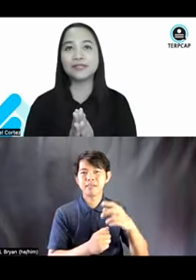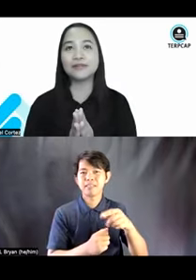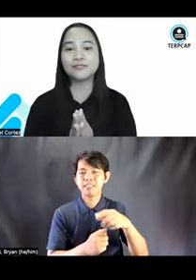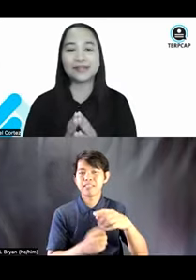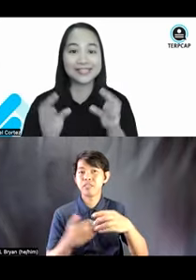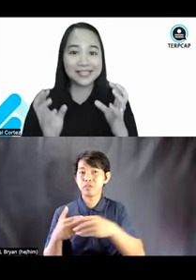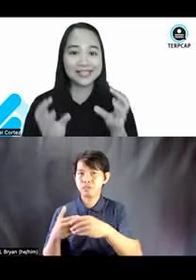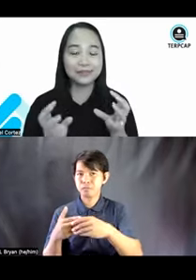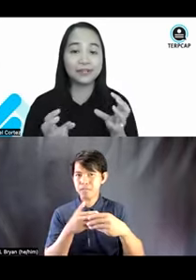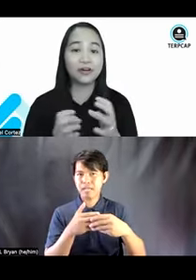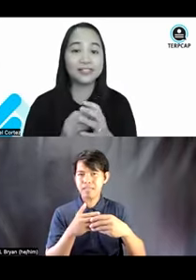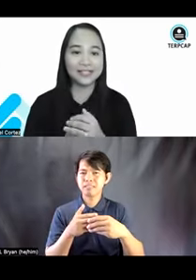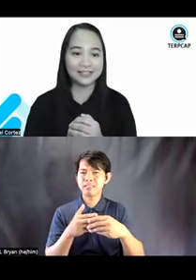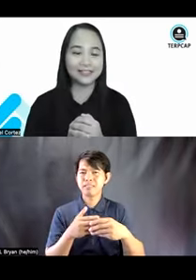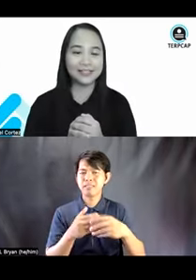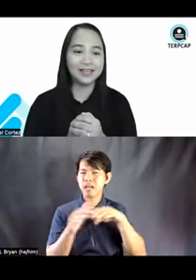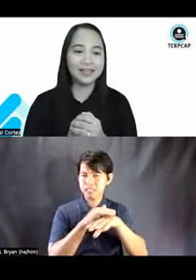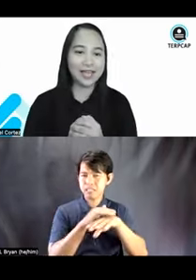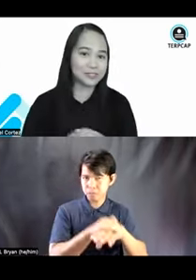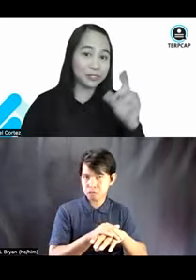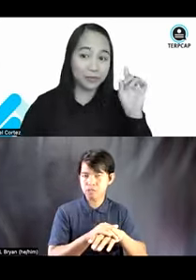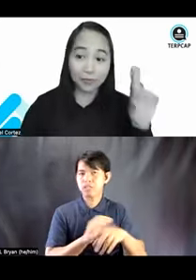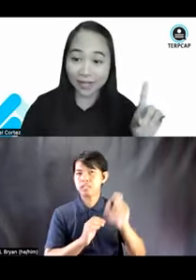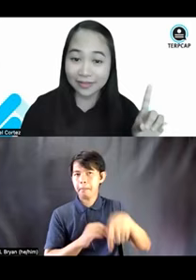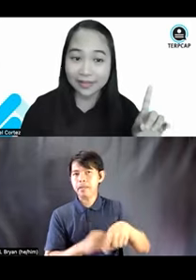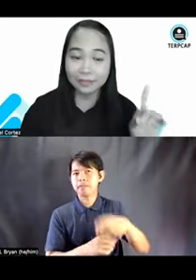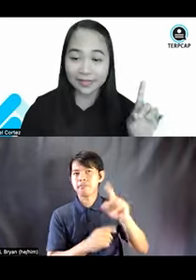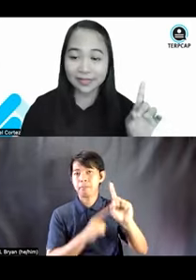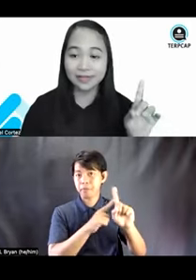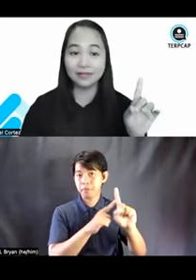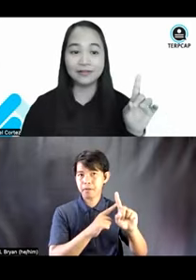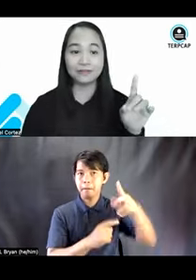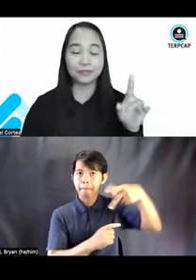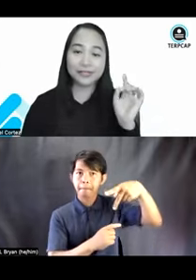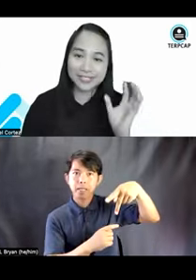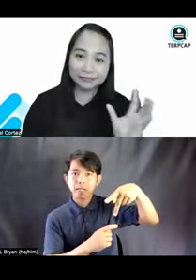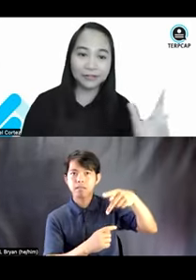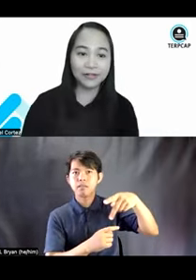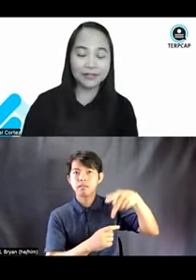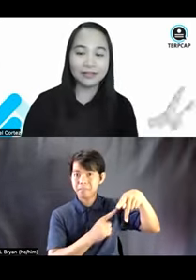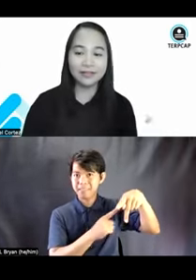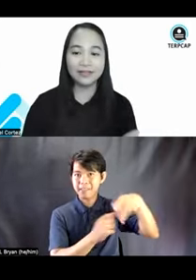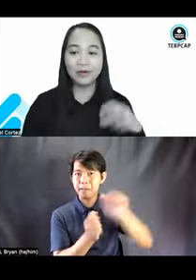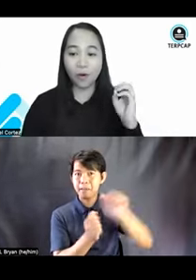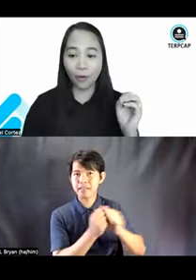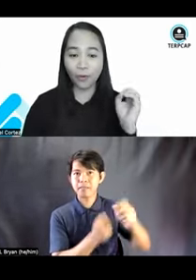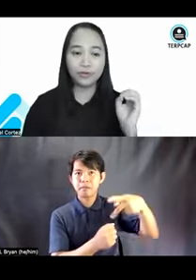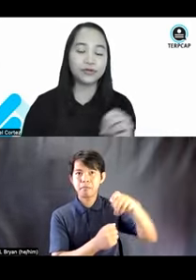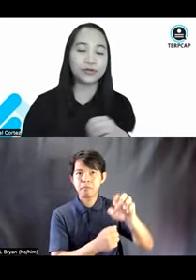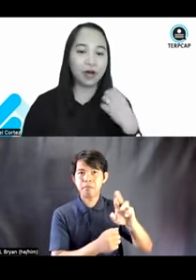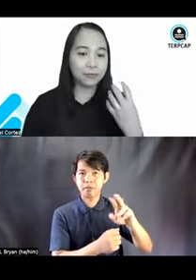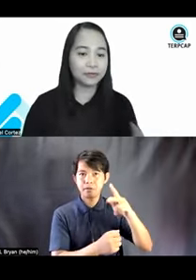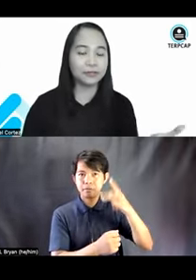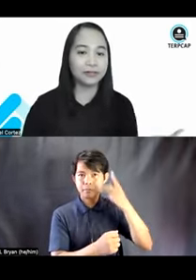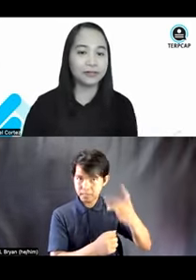when it comes to accessible content, it has to be number one, P for perceivable, O